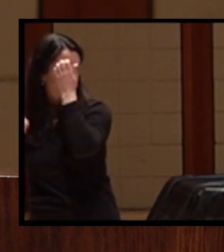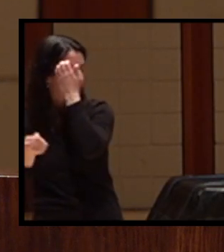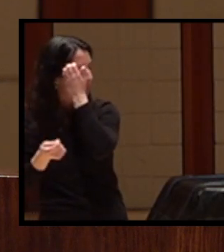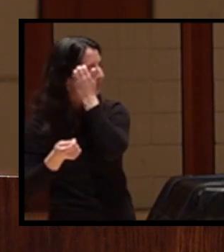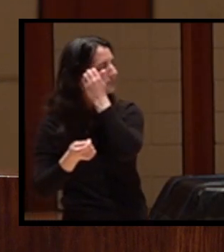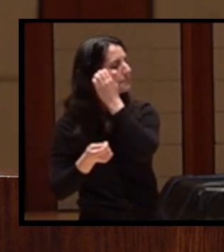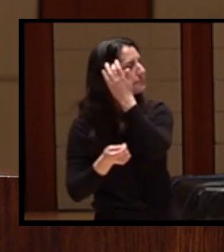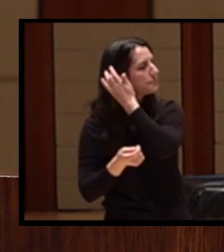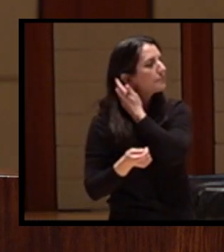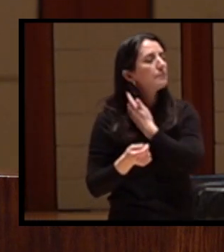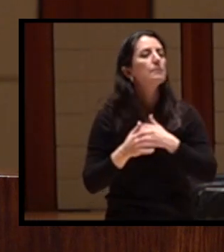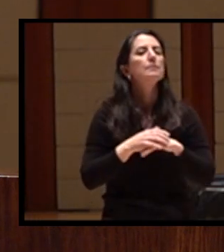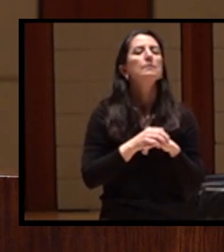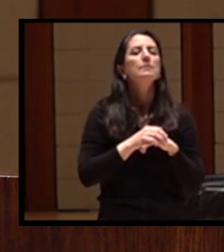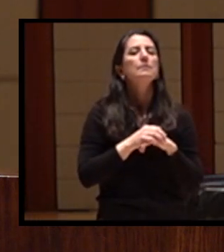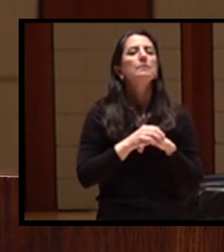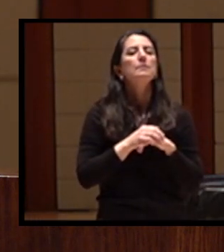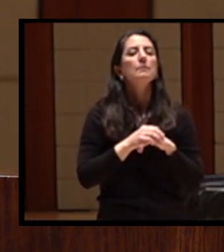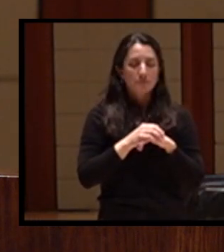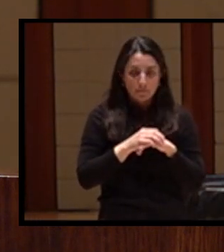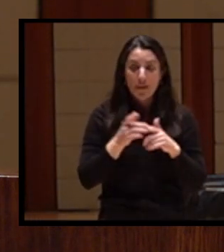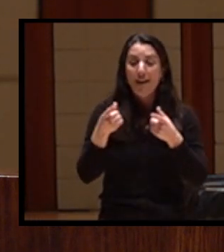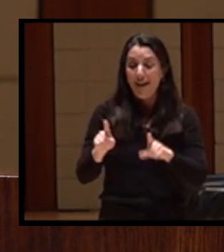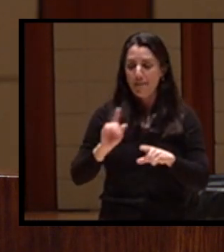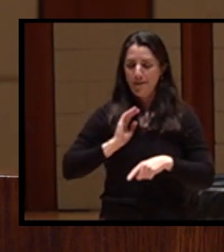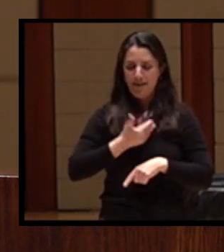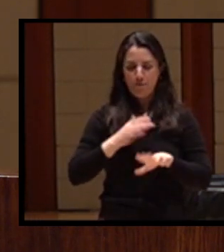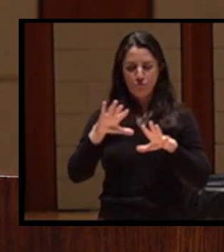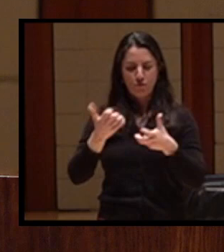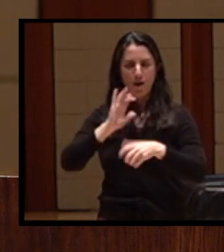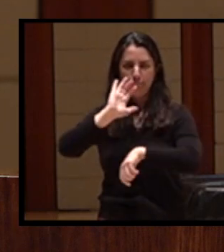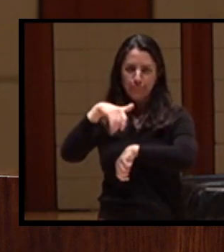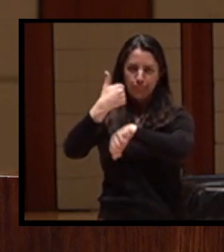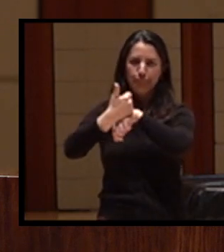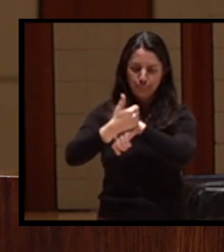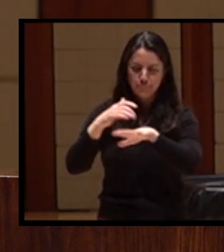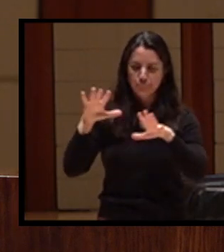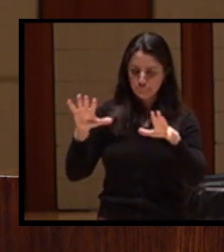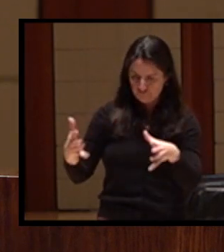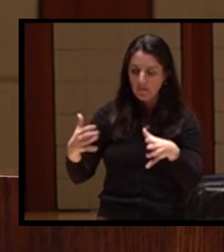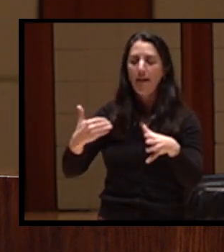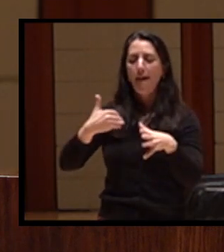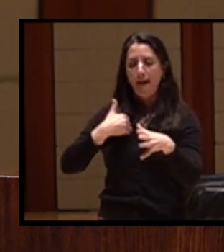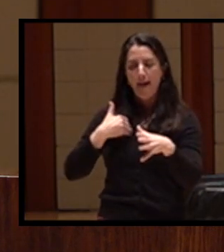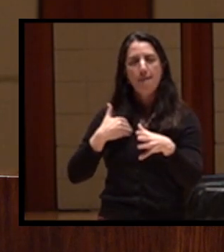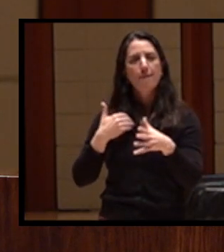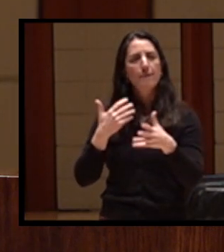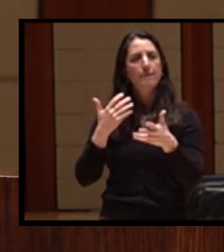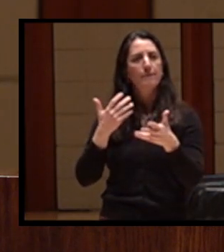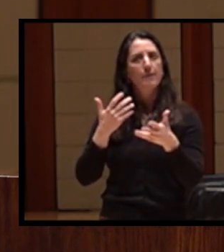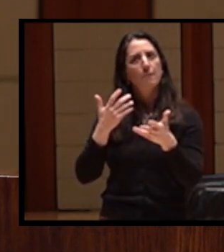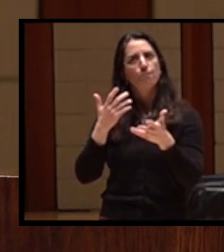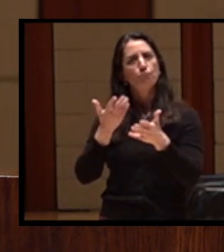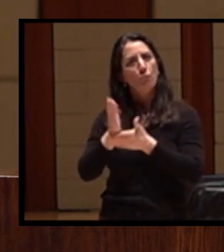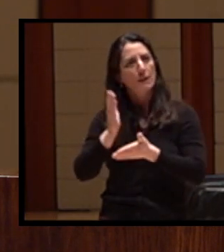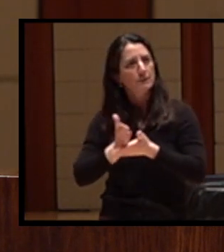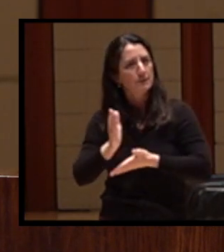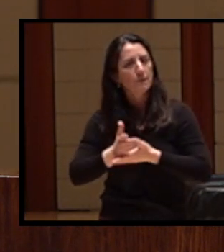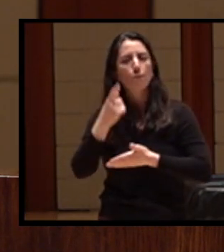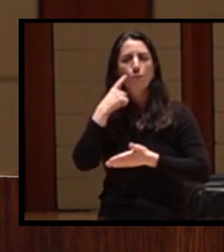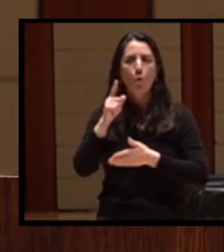creating federally reserved fishing, hunting, and water rights and maintaining the tribe's jurisdiction over the reservation.